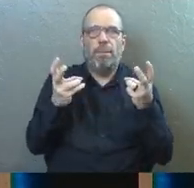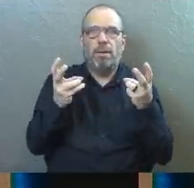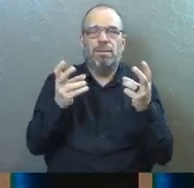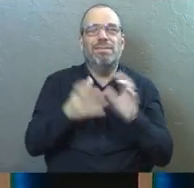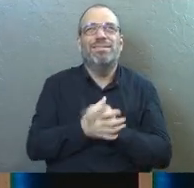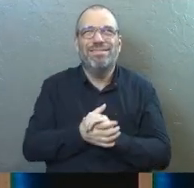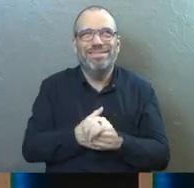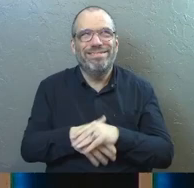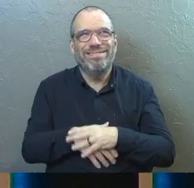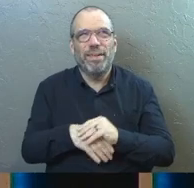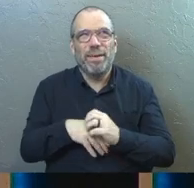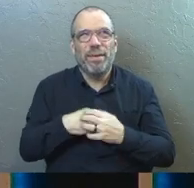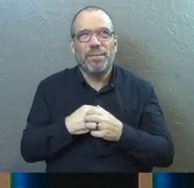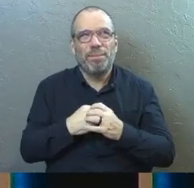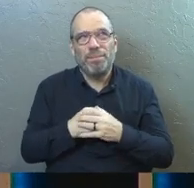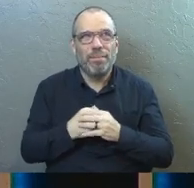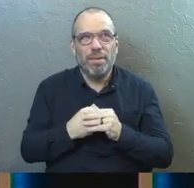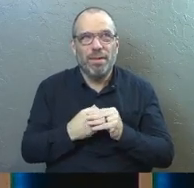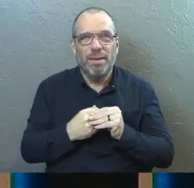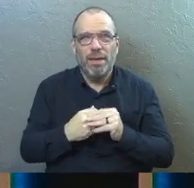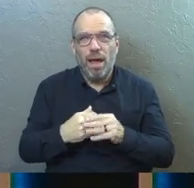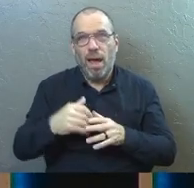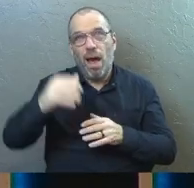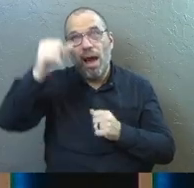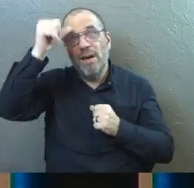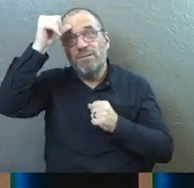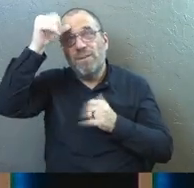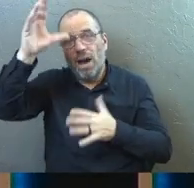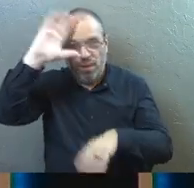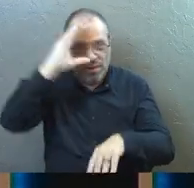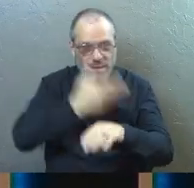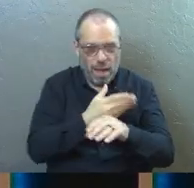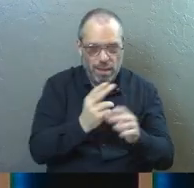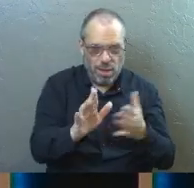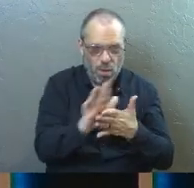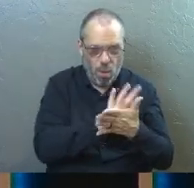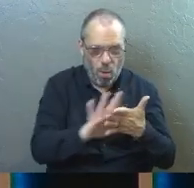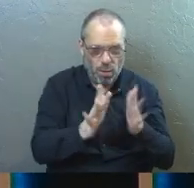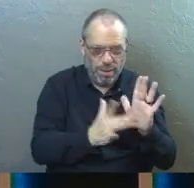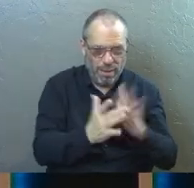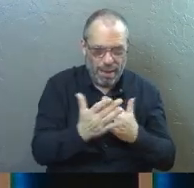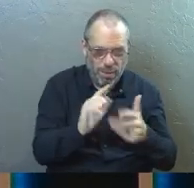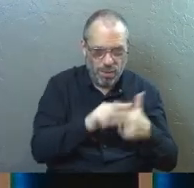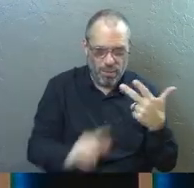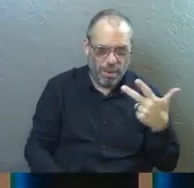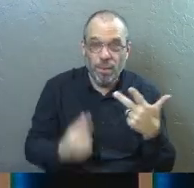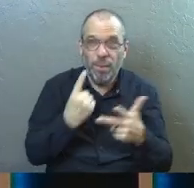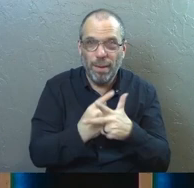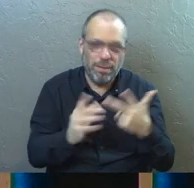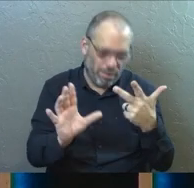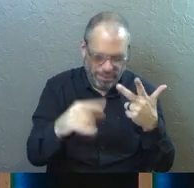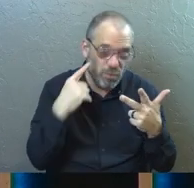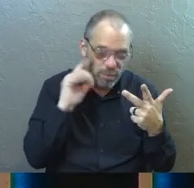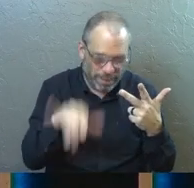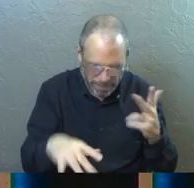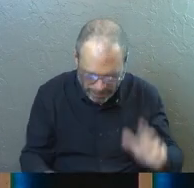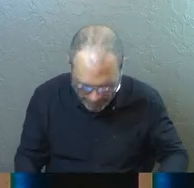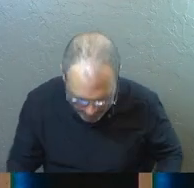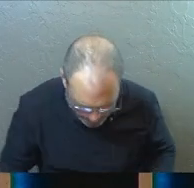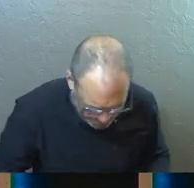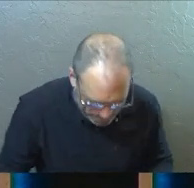Right? It's Father, Son, and Holy Bible, right? Like those are the, those are the three. Anyway, you've heard that.